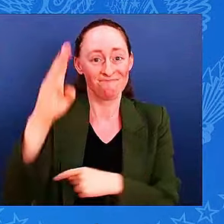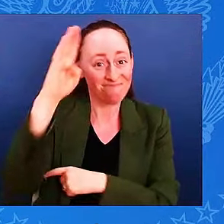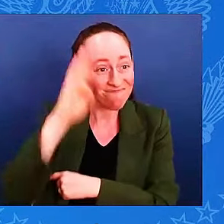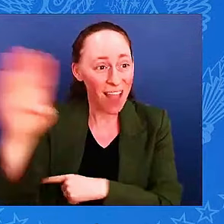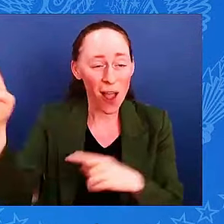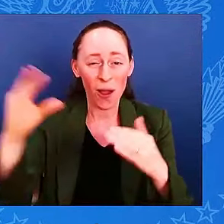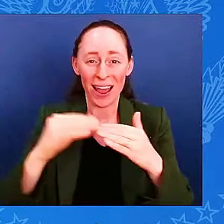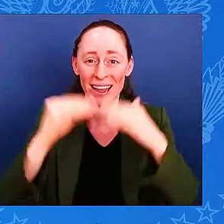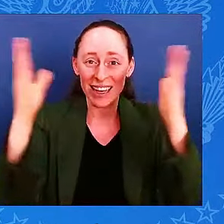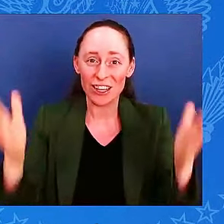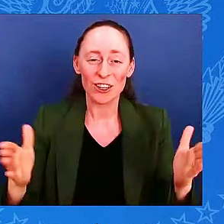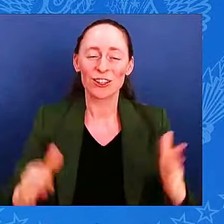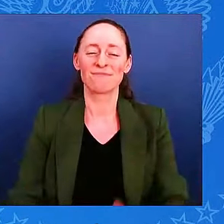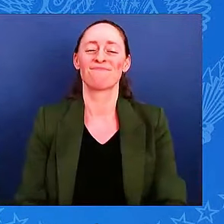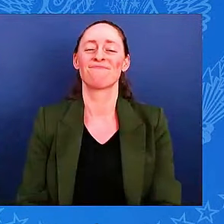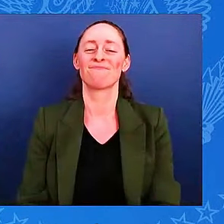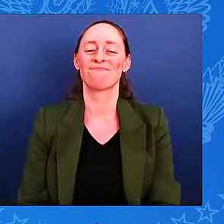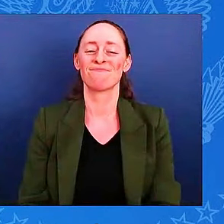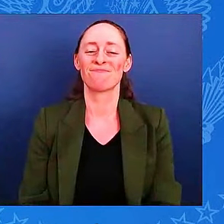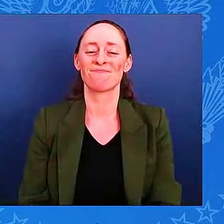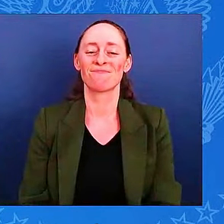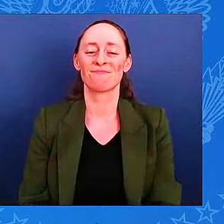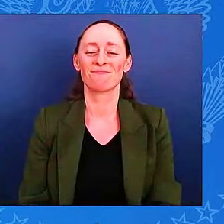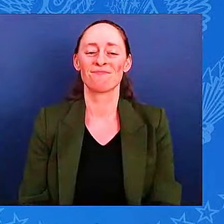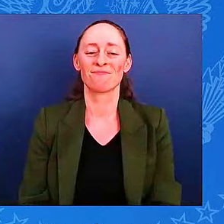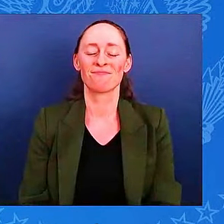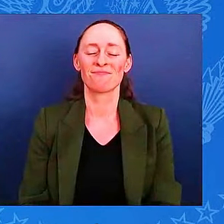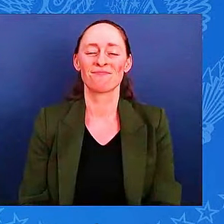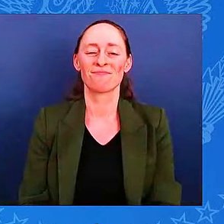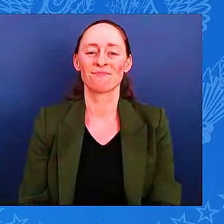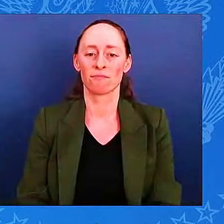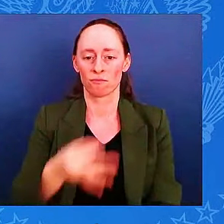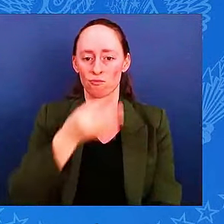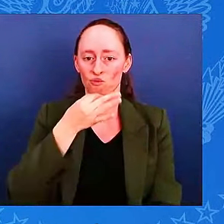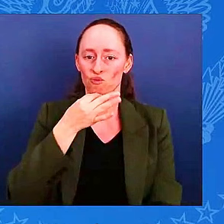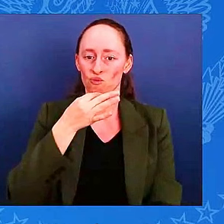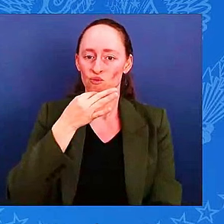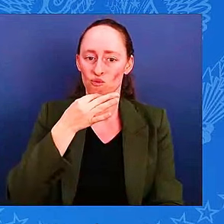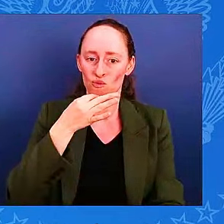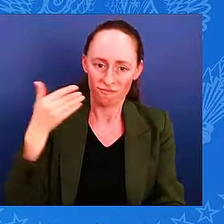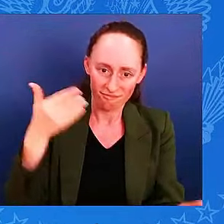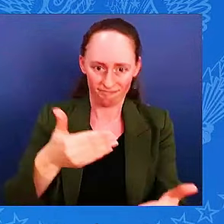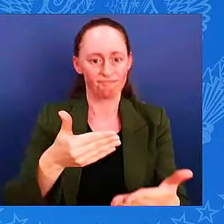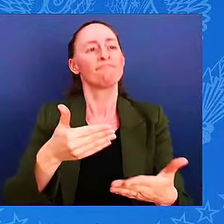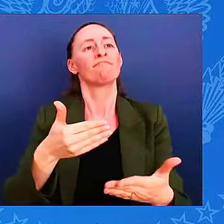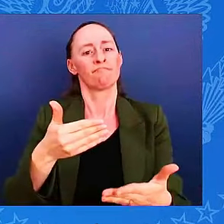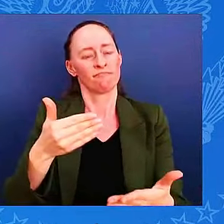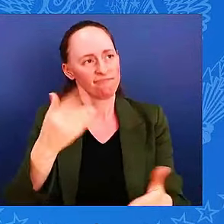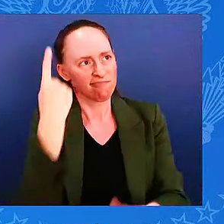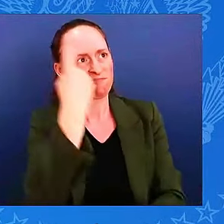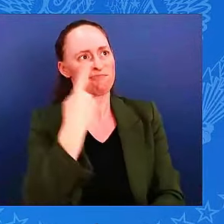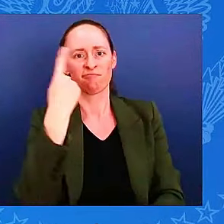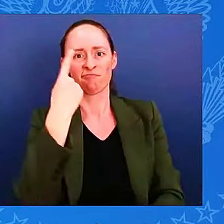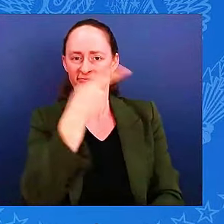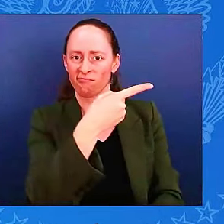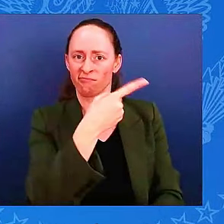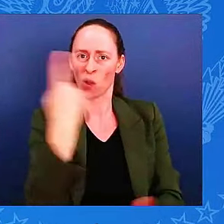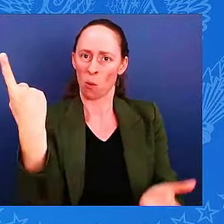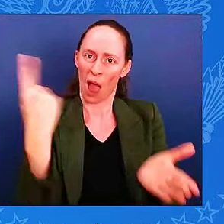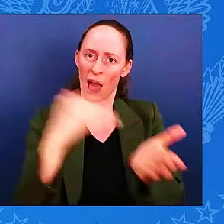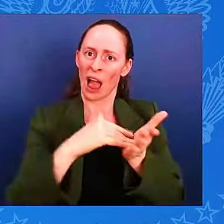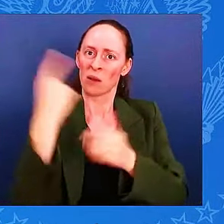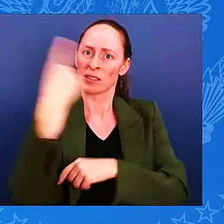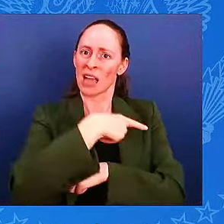will mark 1,000 days of Russians' full-scale invasion. So many innocent people have been killed.